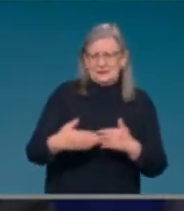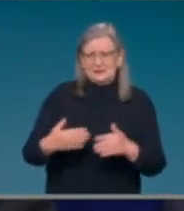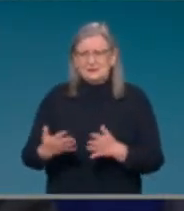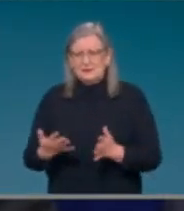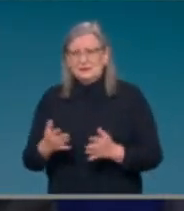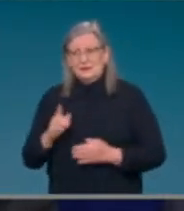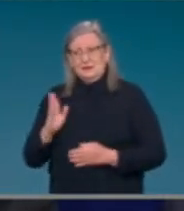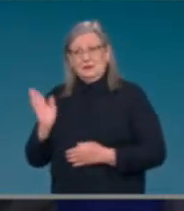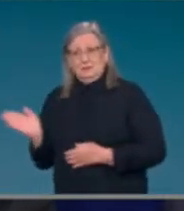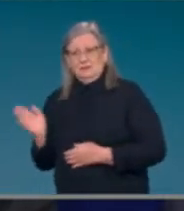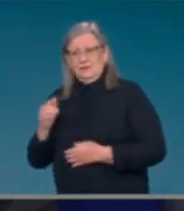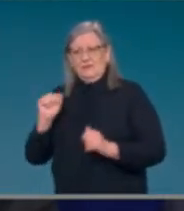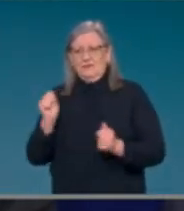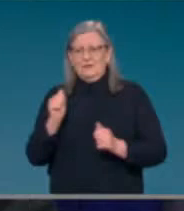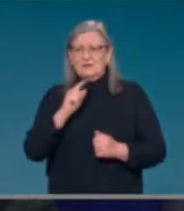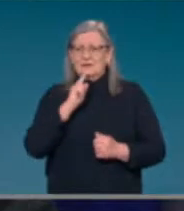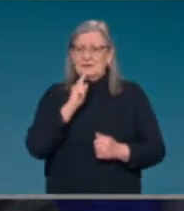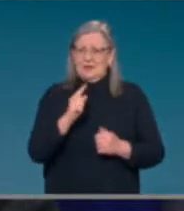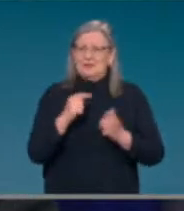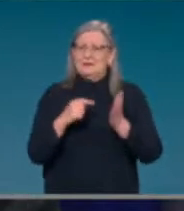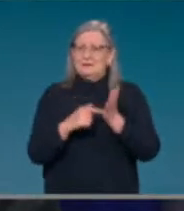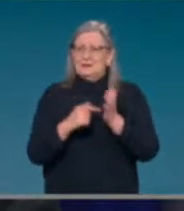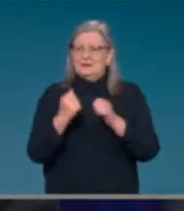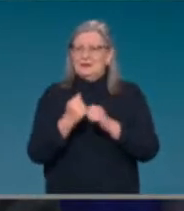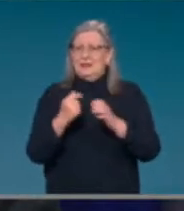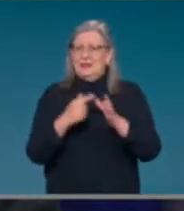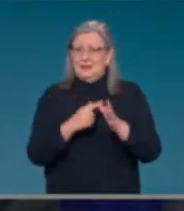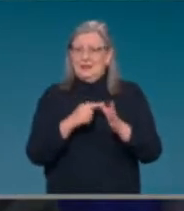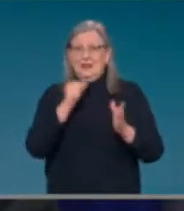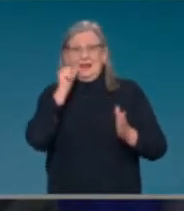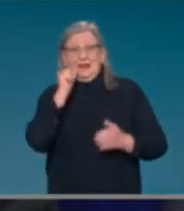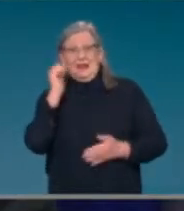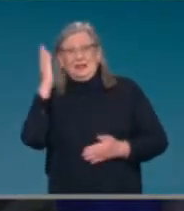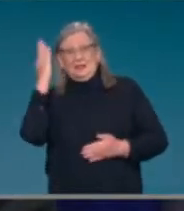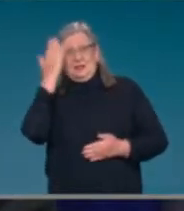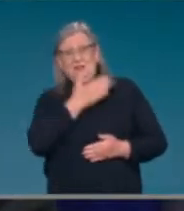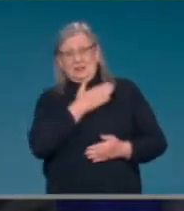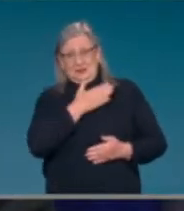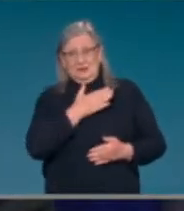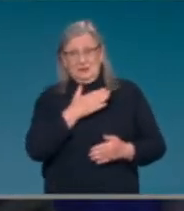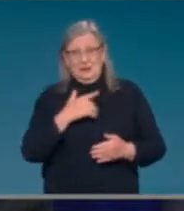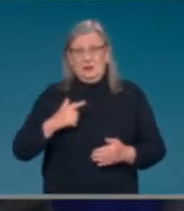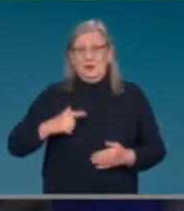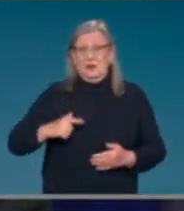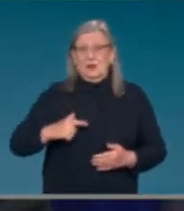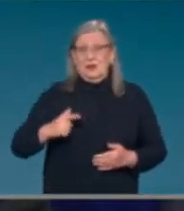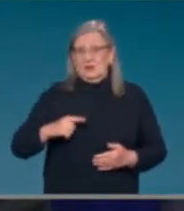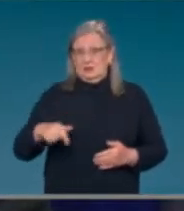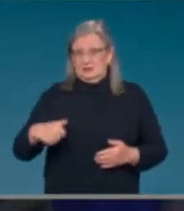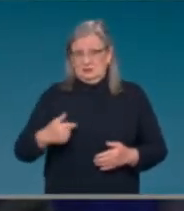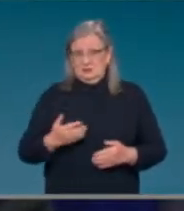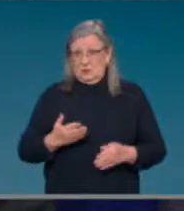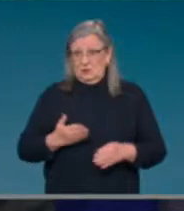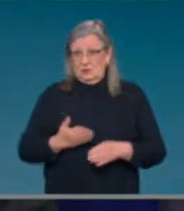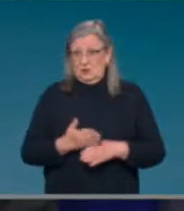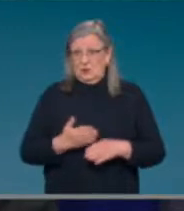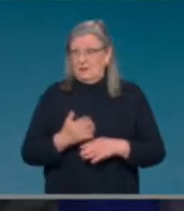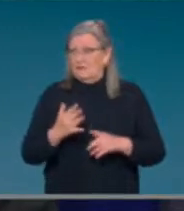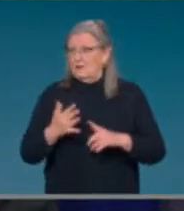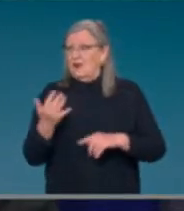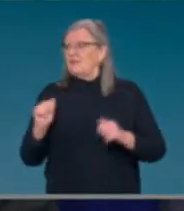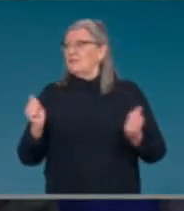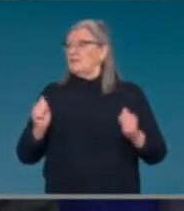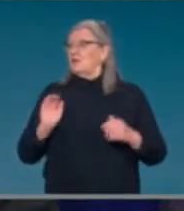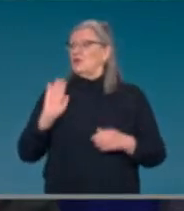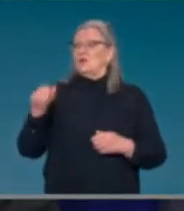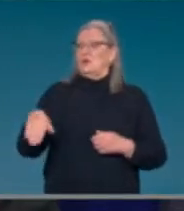again, I use the word last night pointedly because it is that nature of business that after business hours. So last night, the